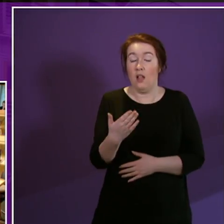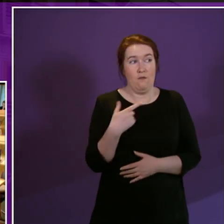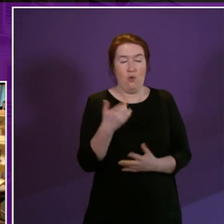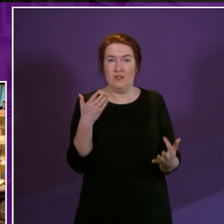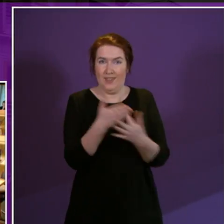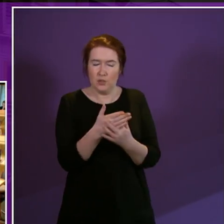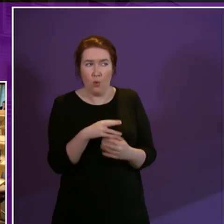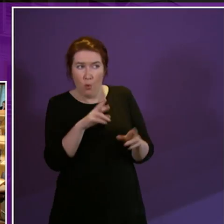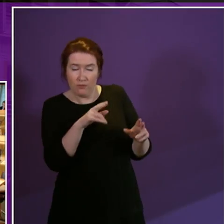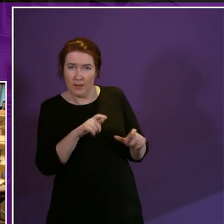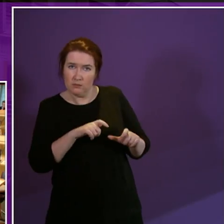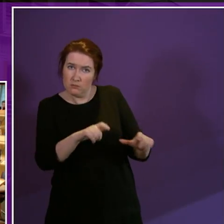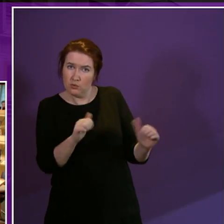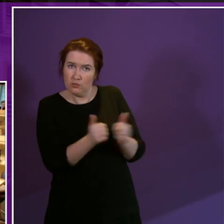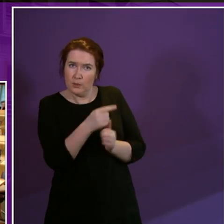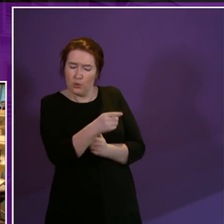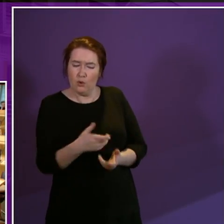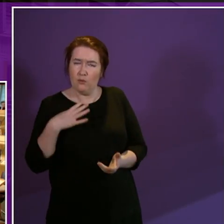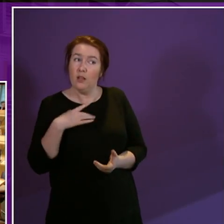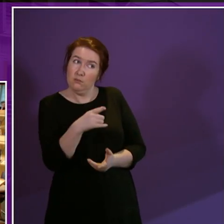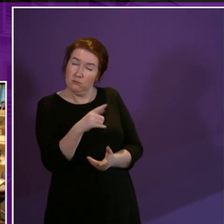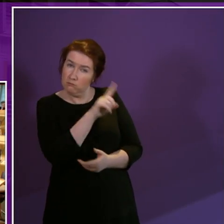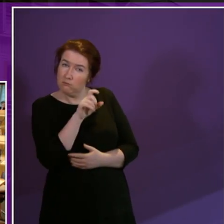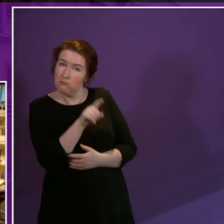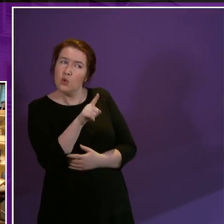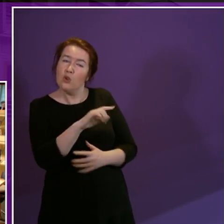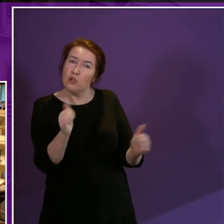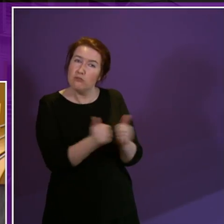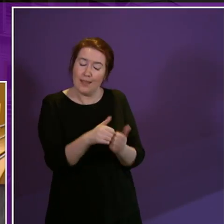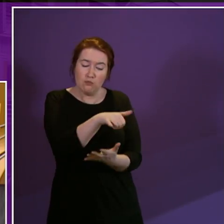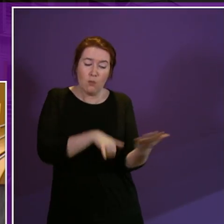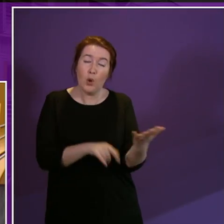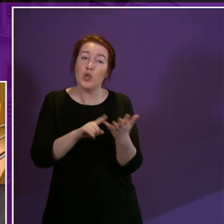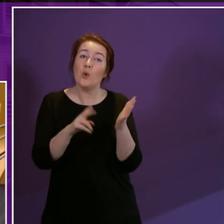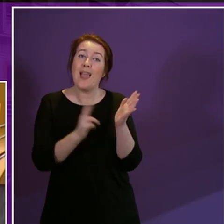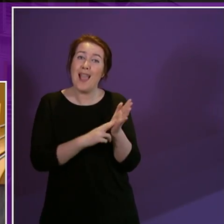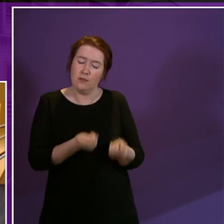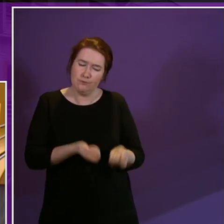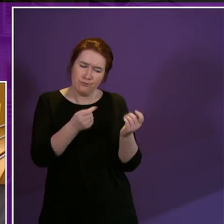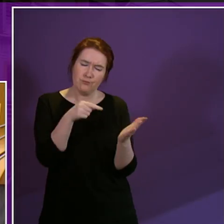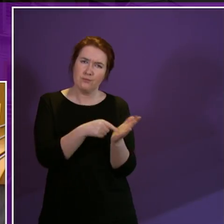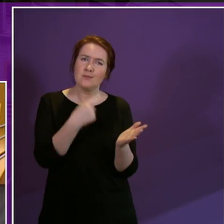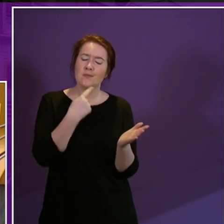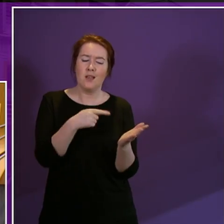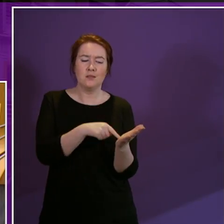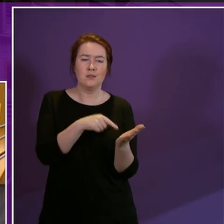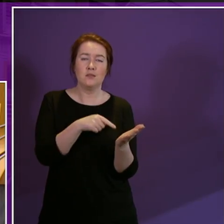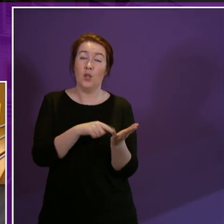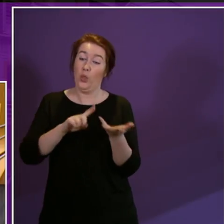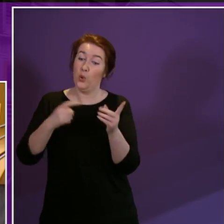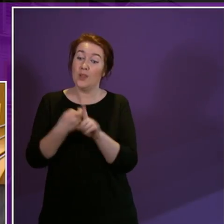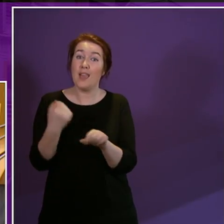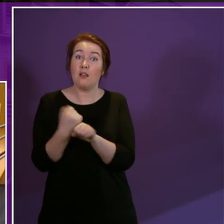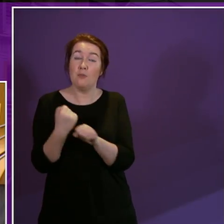the agreement that you've already mentioned. Do you agree, then, on the report of the UN, which mentions the fact that, basically, the UK